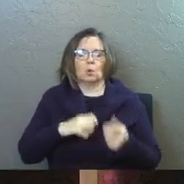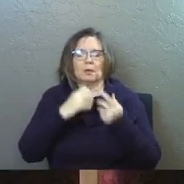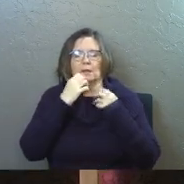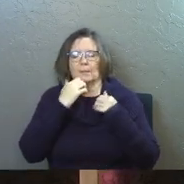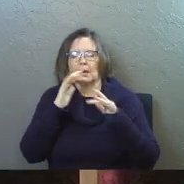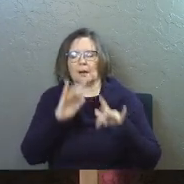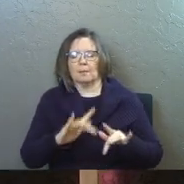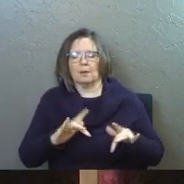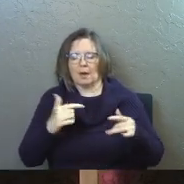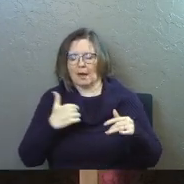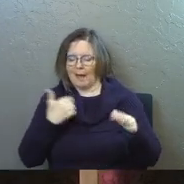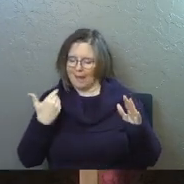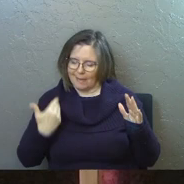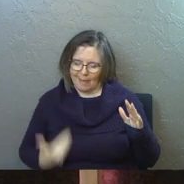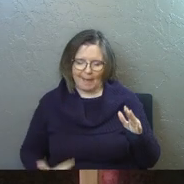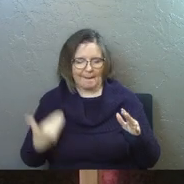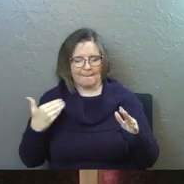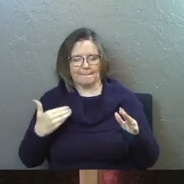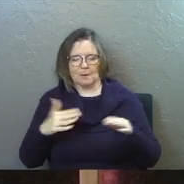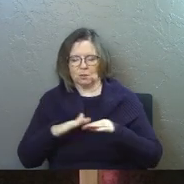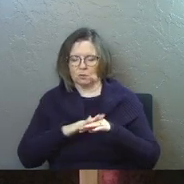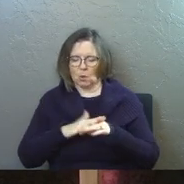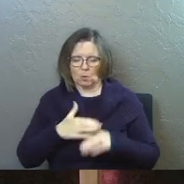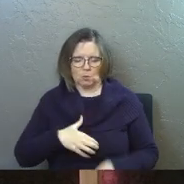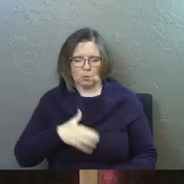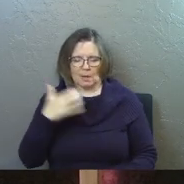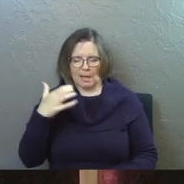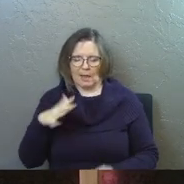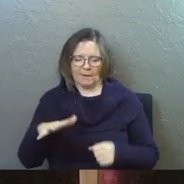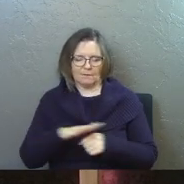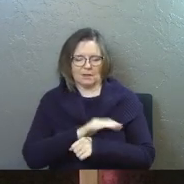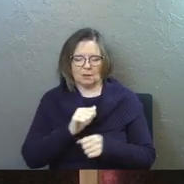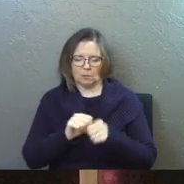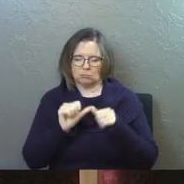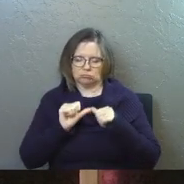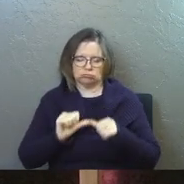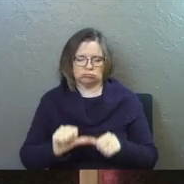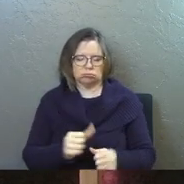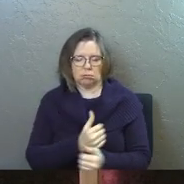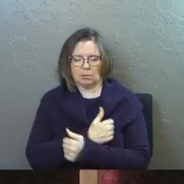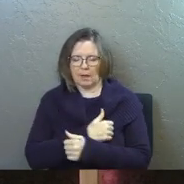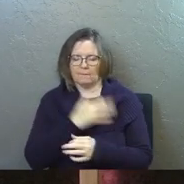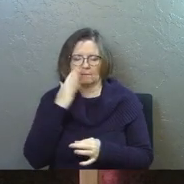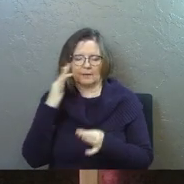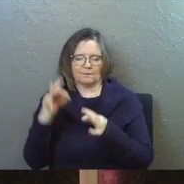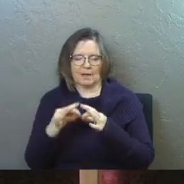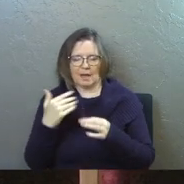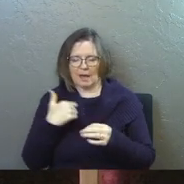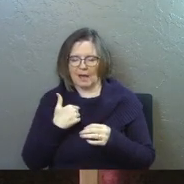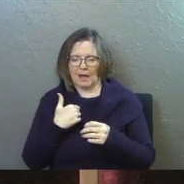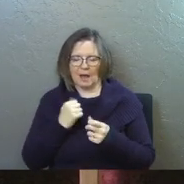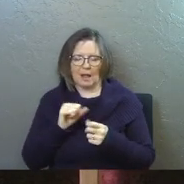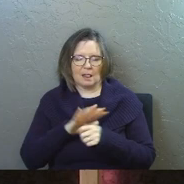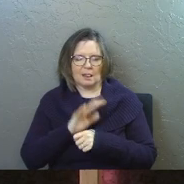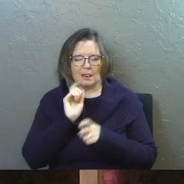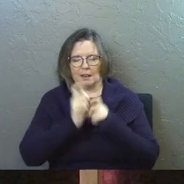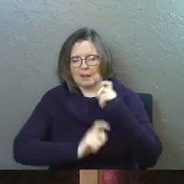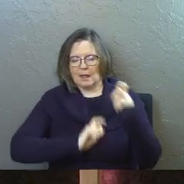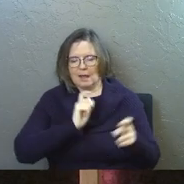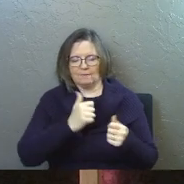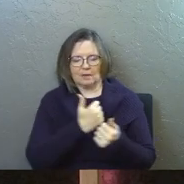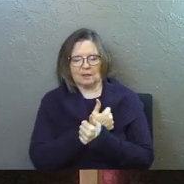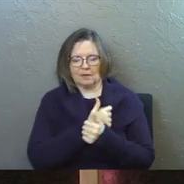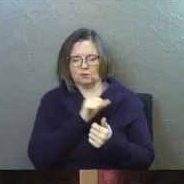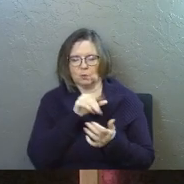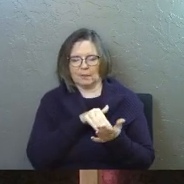compassion and mercy. I am slow to anger and filled with unfailing love and faithfulness. I lavish unfailing